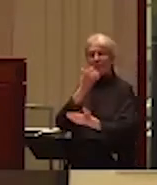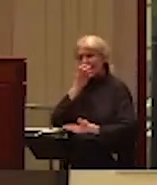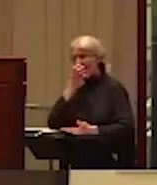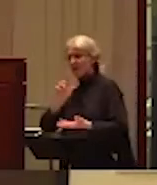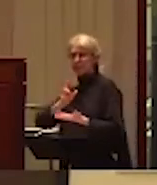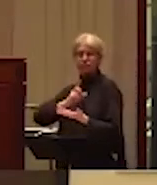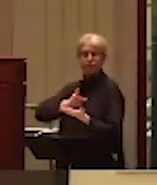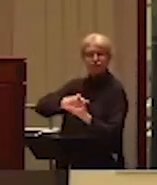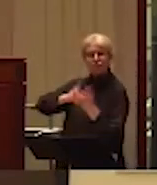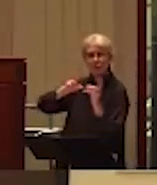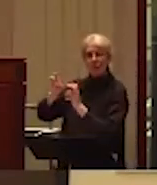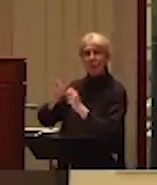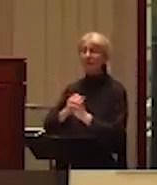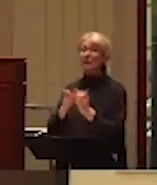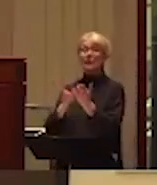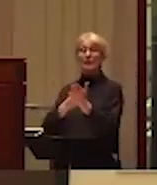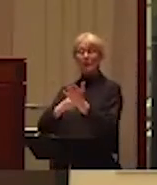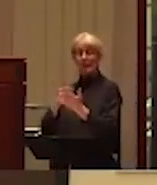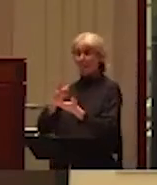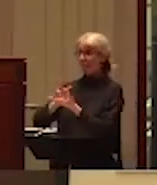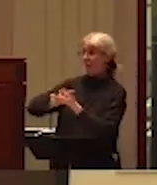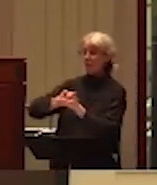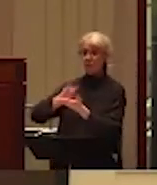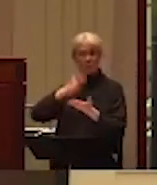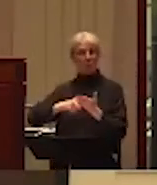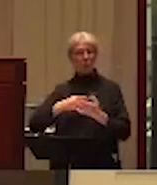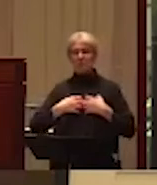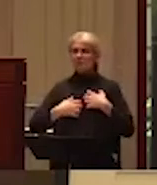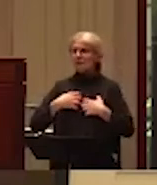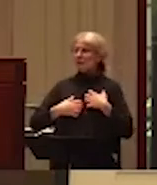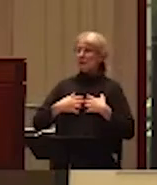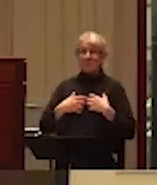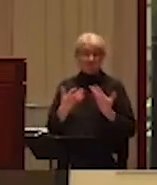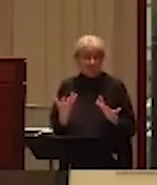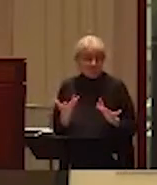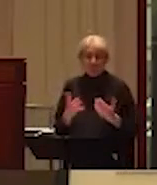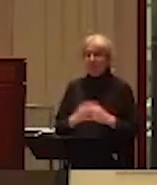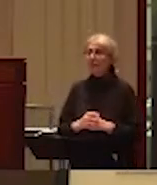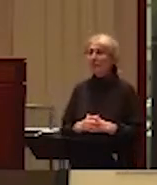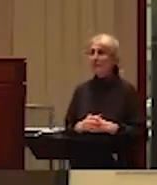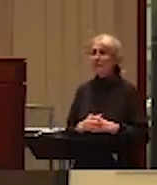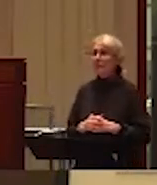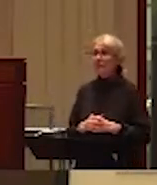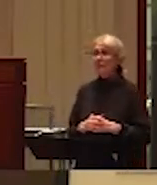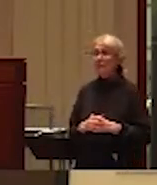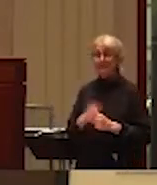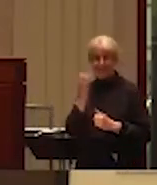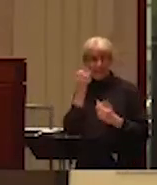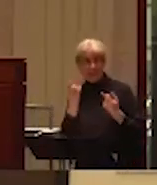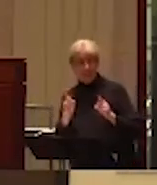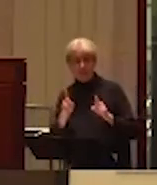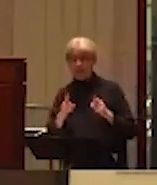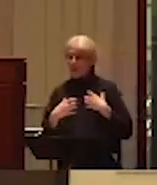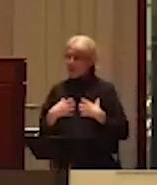the topic can evoke strong personal emotions. And for this reason, we want to bring